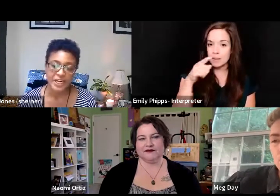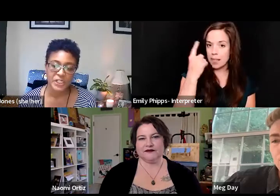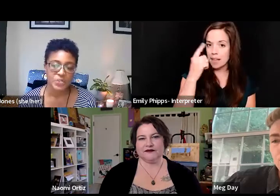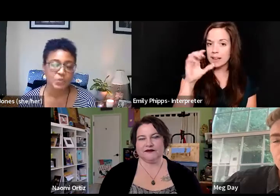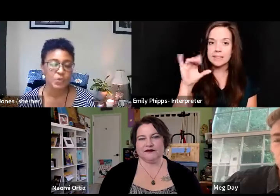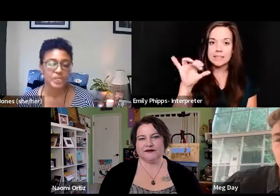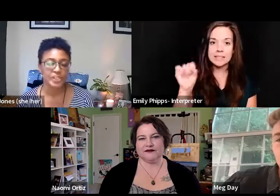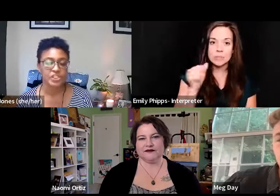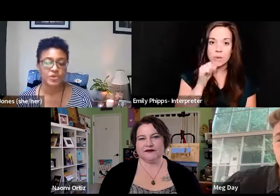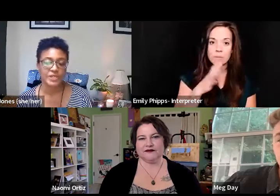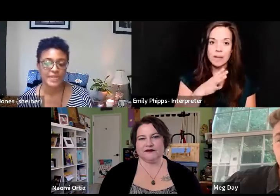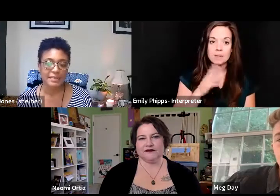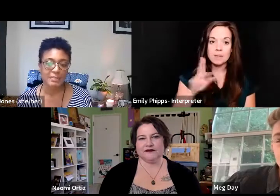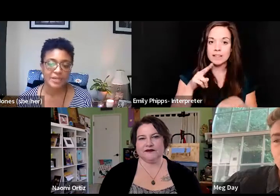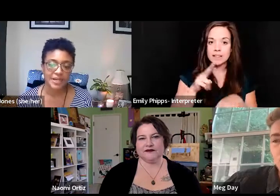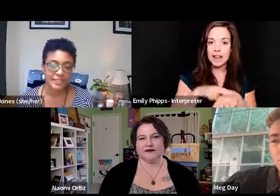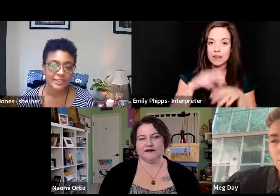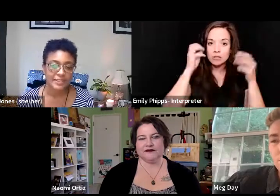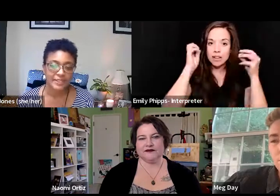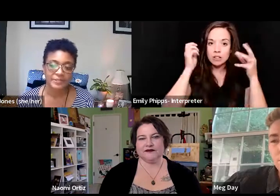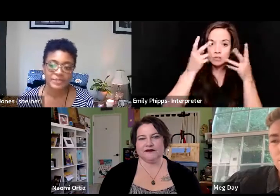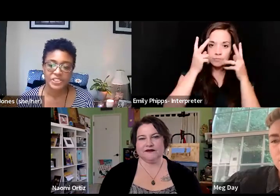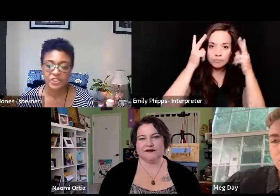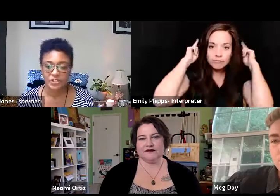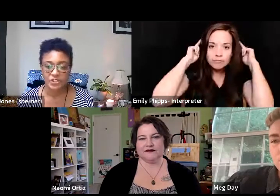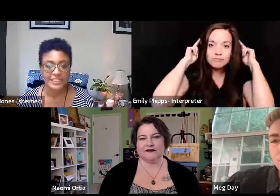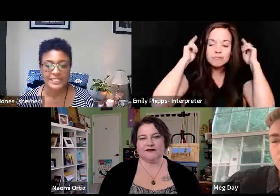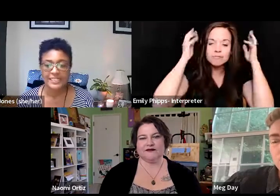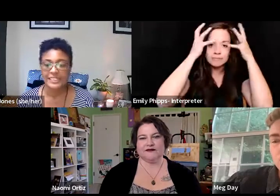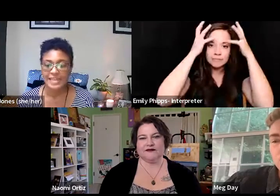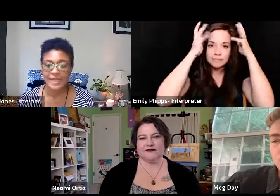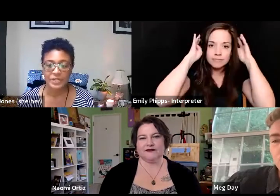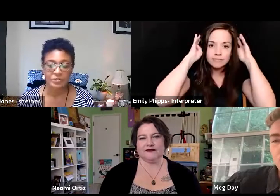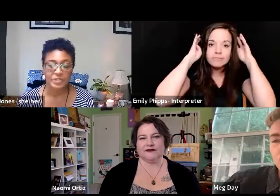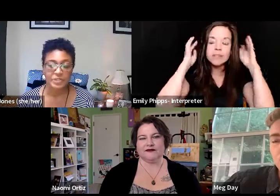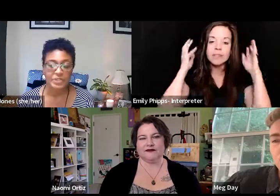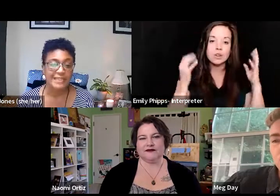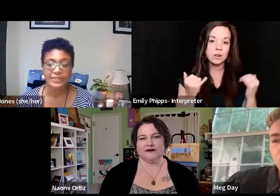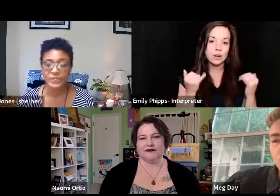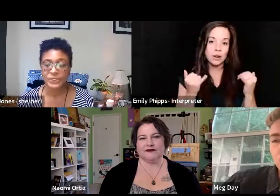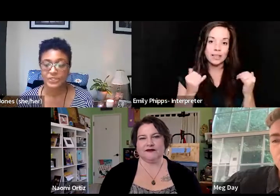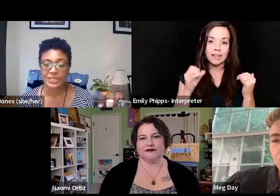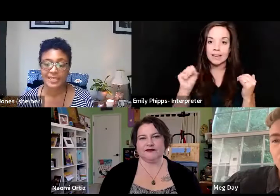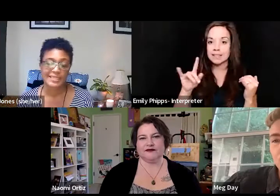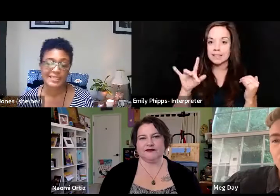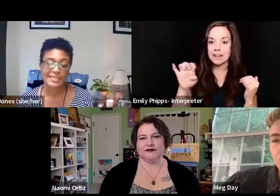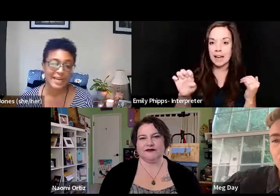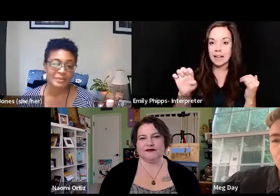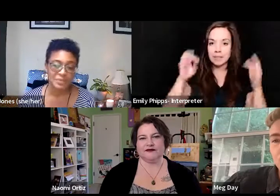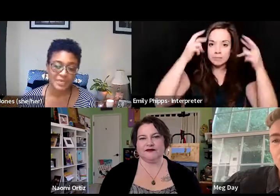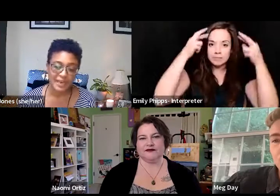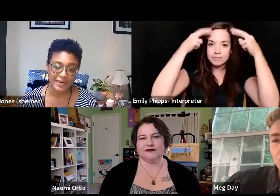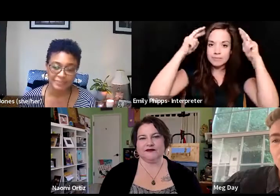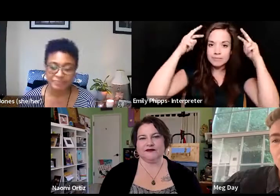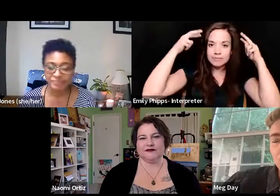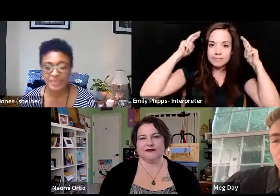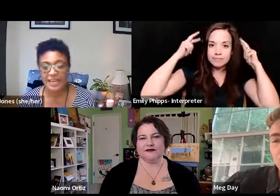textured hair is worn in a short tapered cut, which is currently styled with tight curls and some white purple dye.